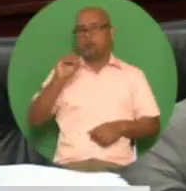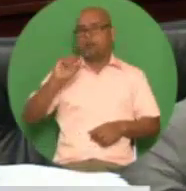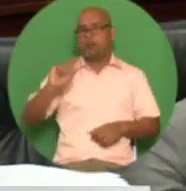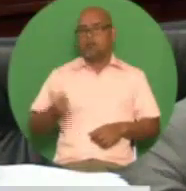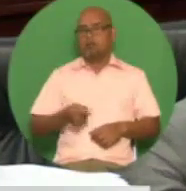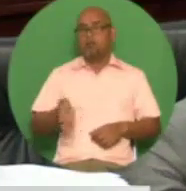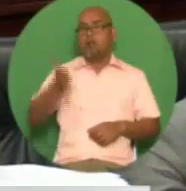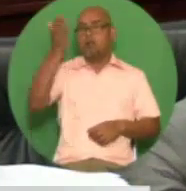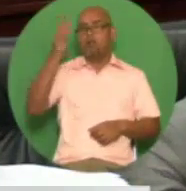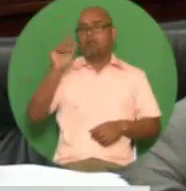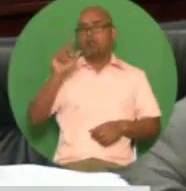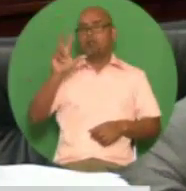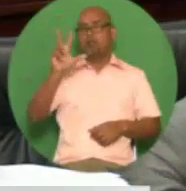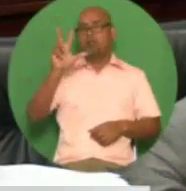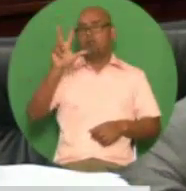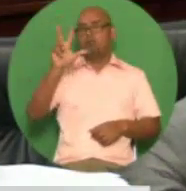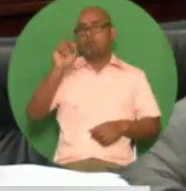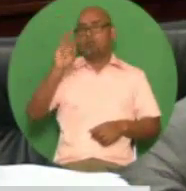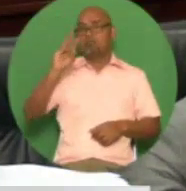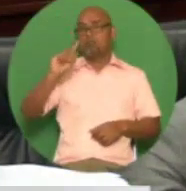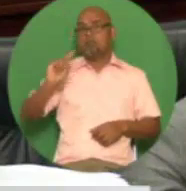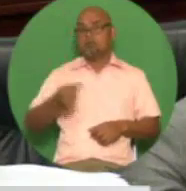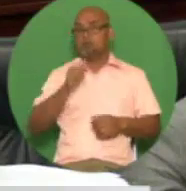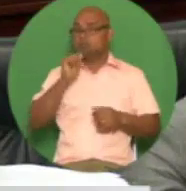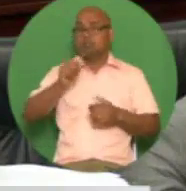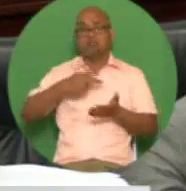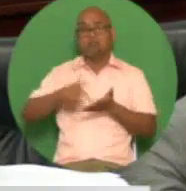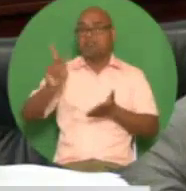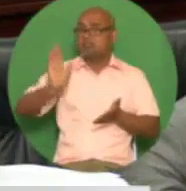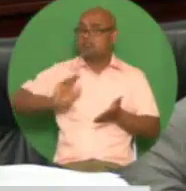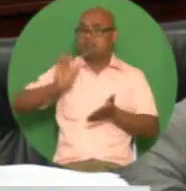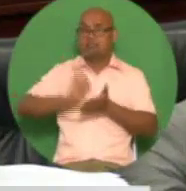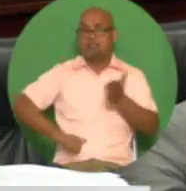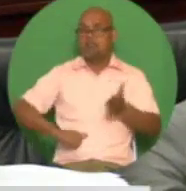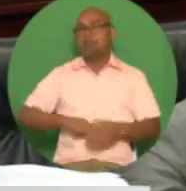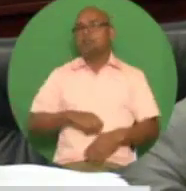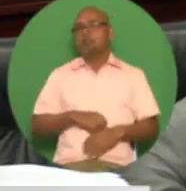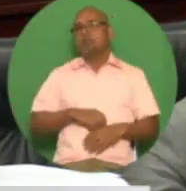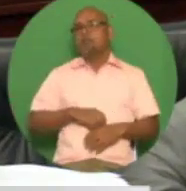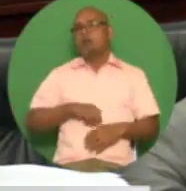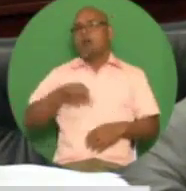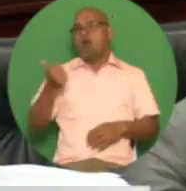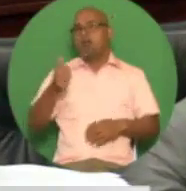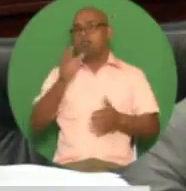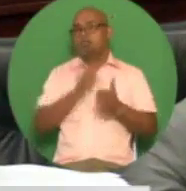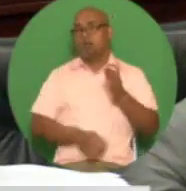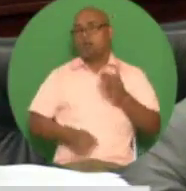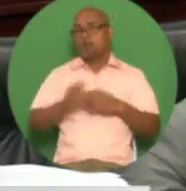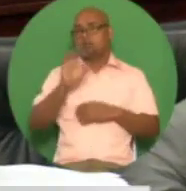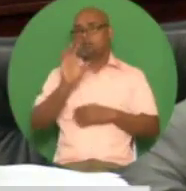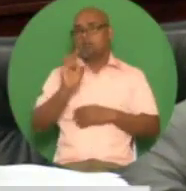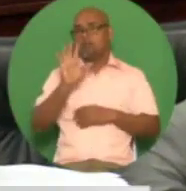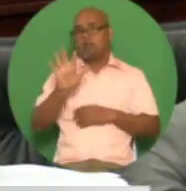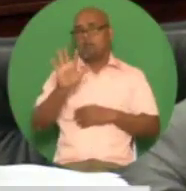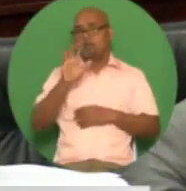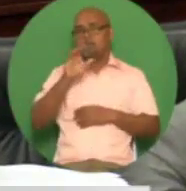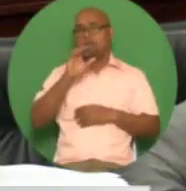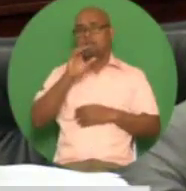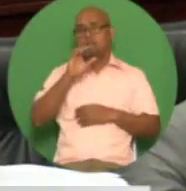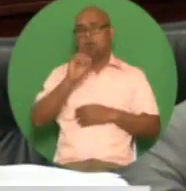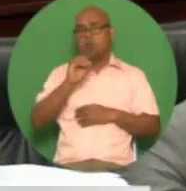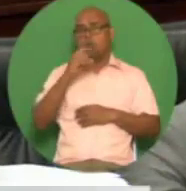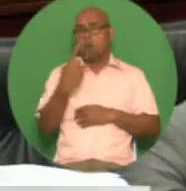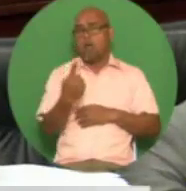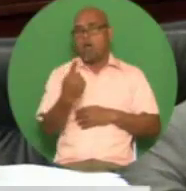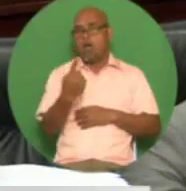000. under section 119 income tax act chapter 7501 to increase the penalty for the offenses in